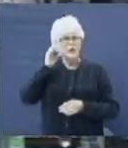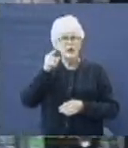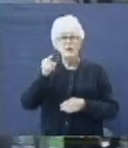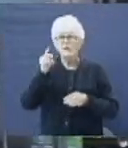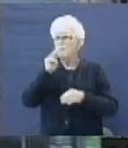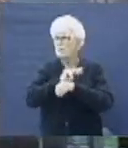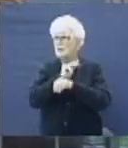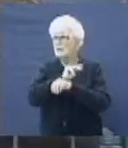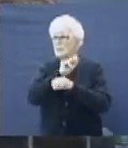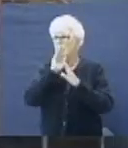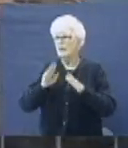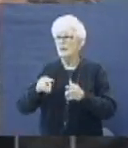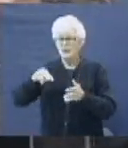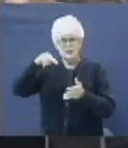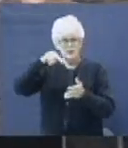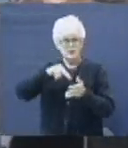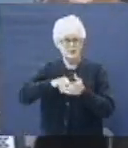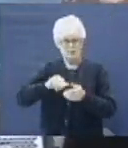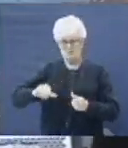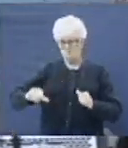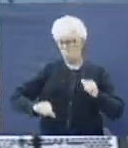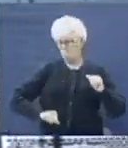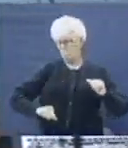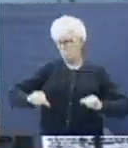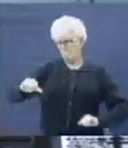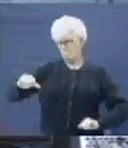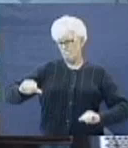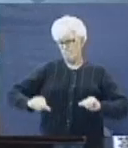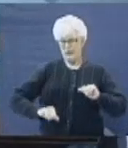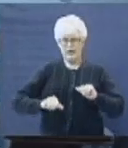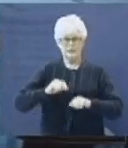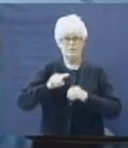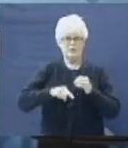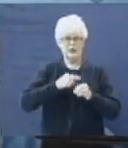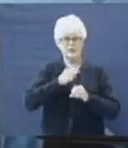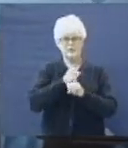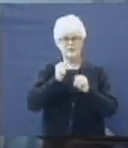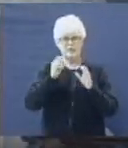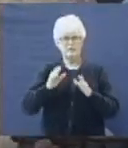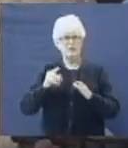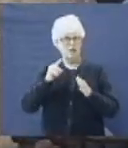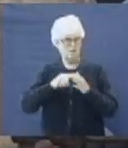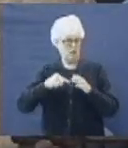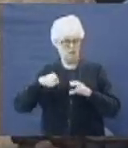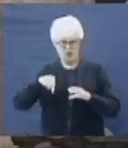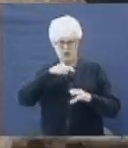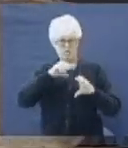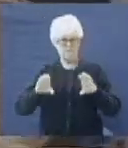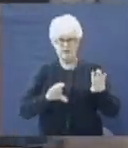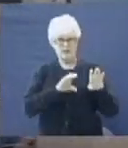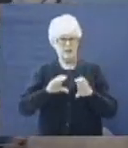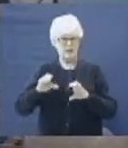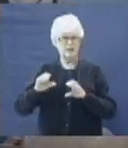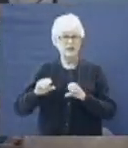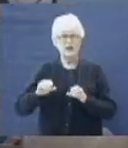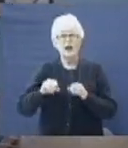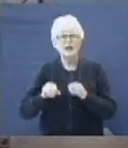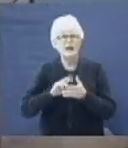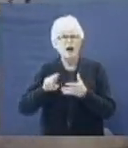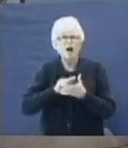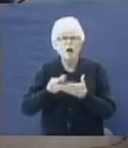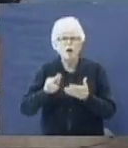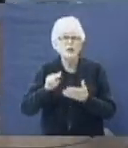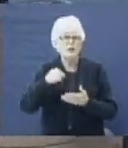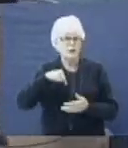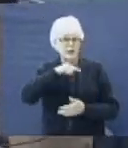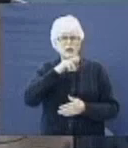missionaries, and we stood up and we bragged on our faith, and we bragged on what we have done, and we bragged on how holy we are